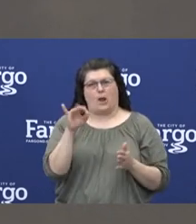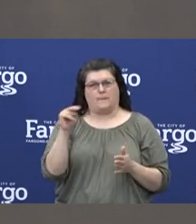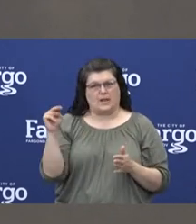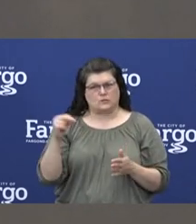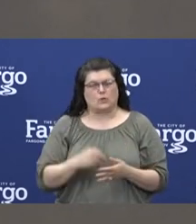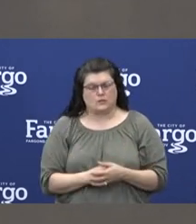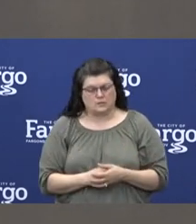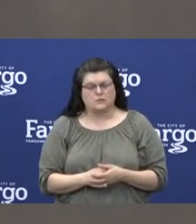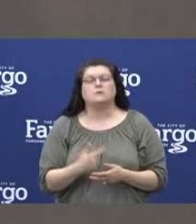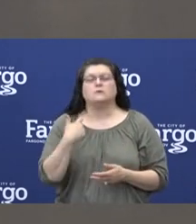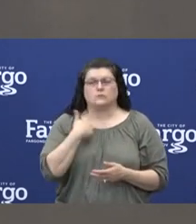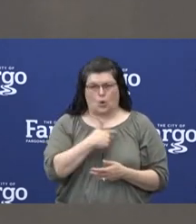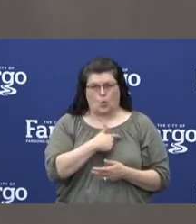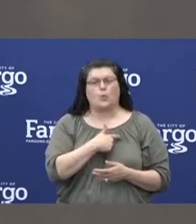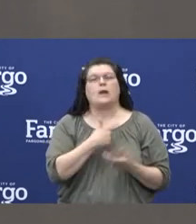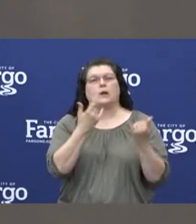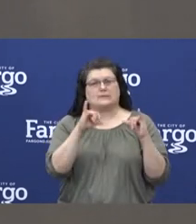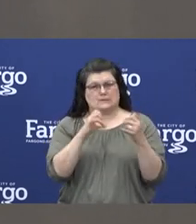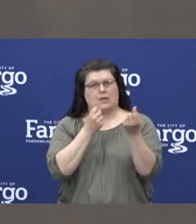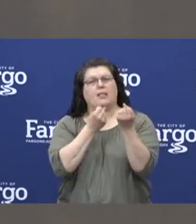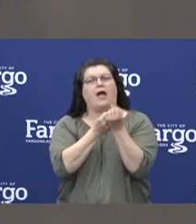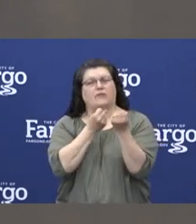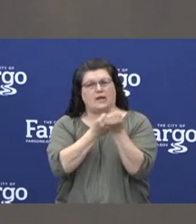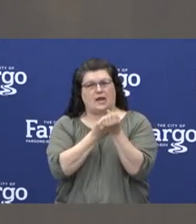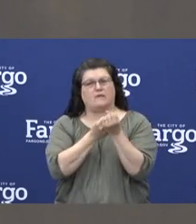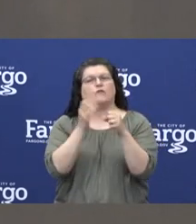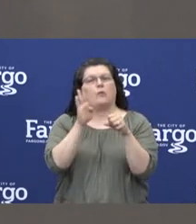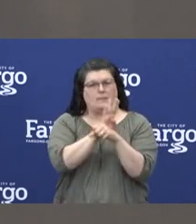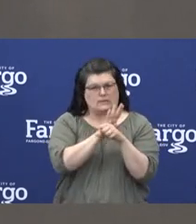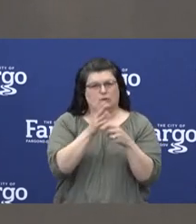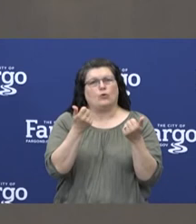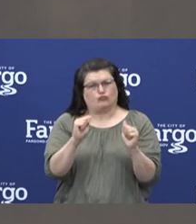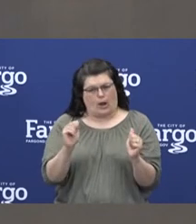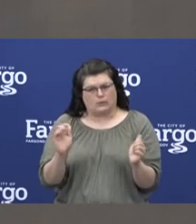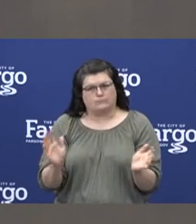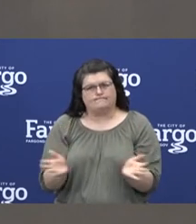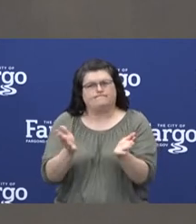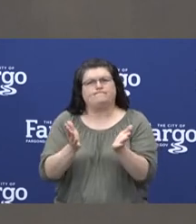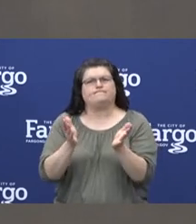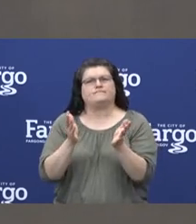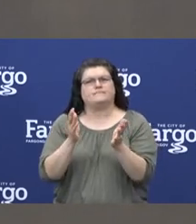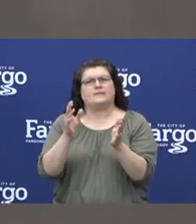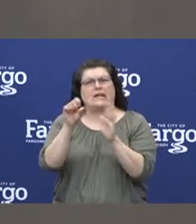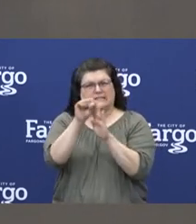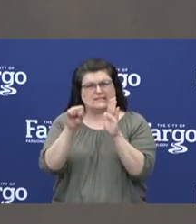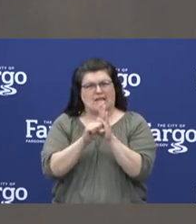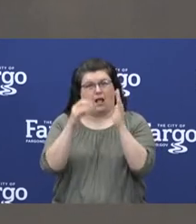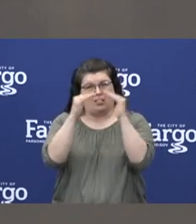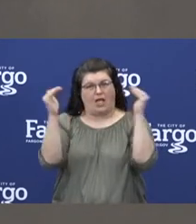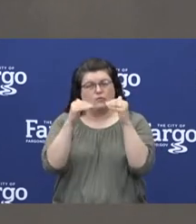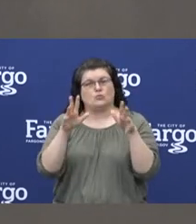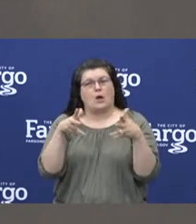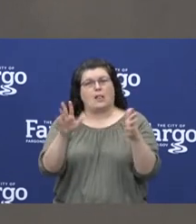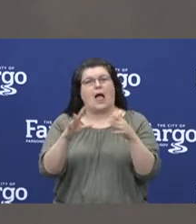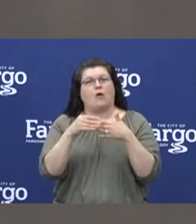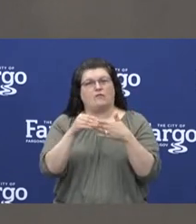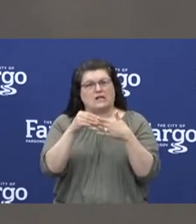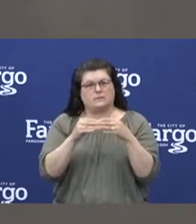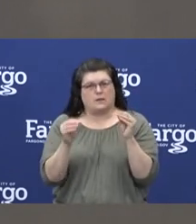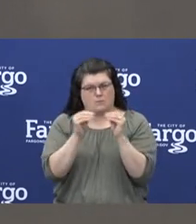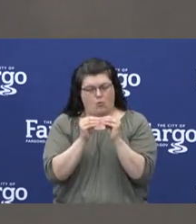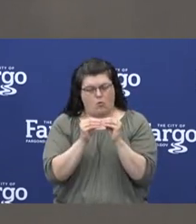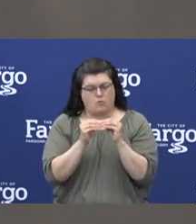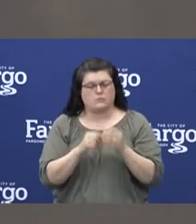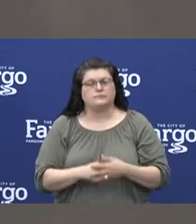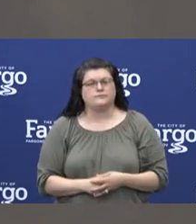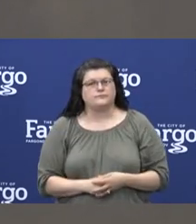We are advocating for our businesses and really trying to push for more flexibility at the state level. Salons and other personal